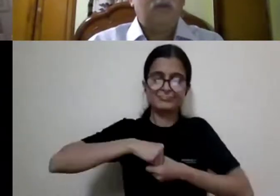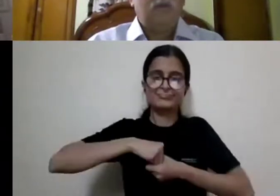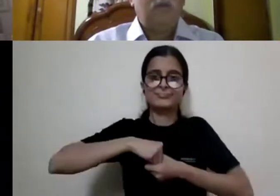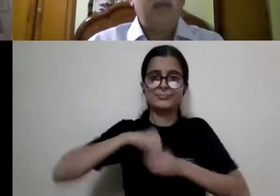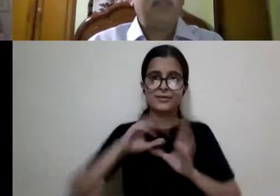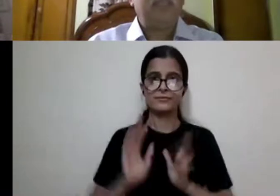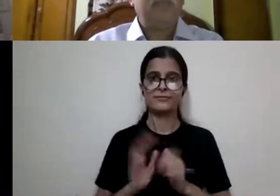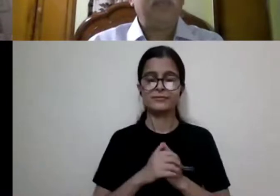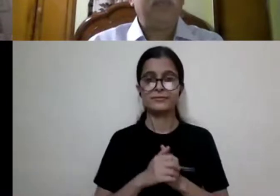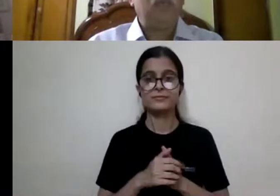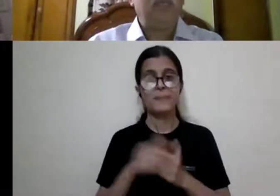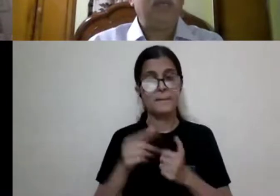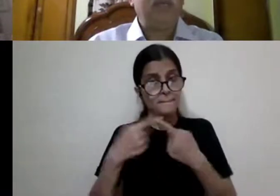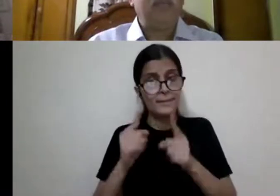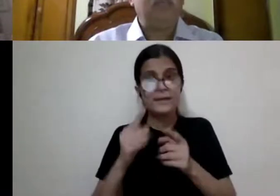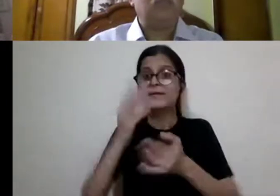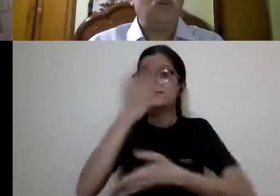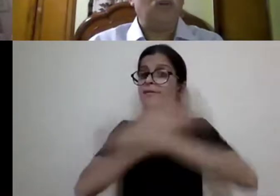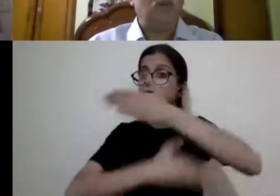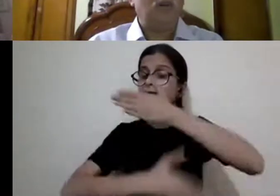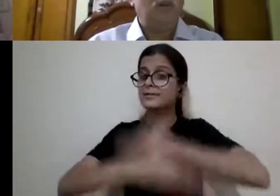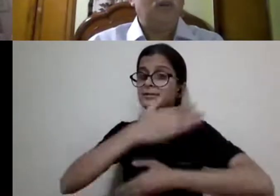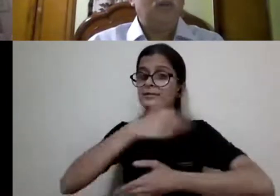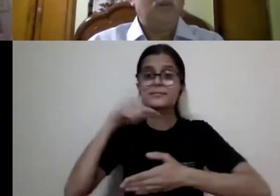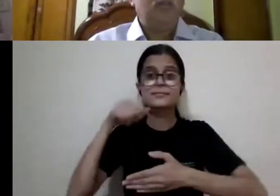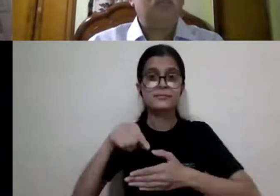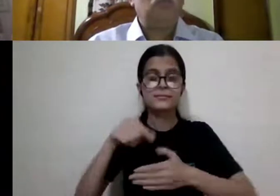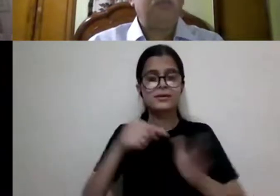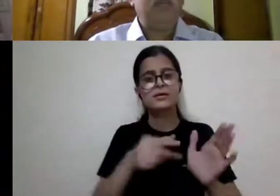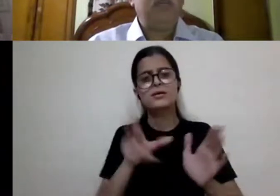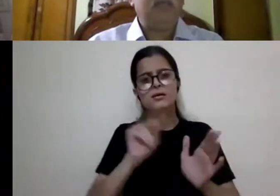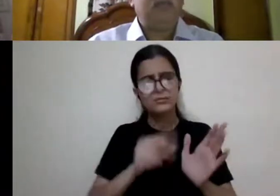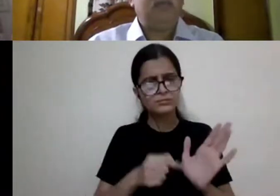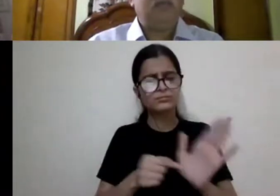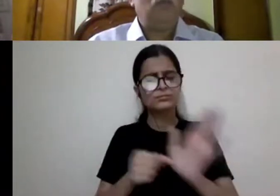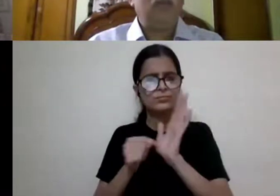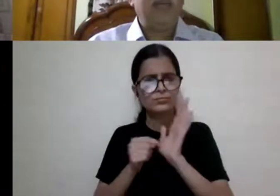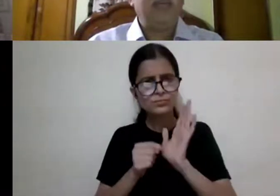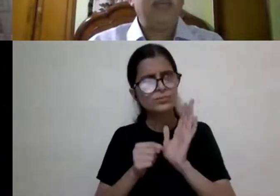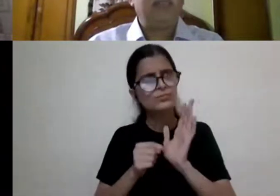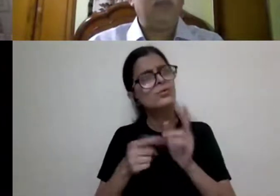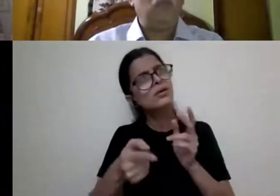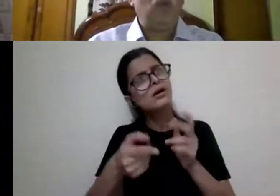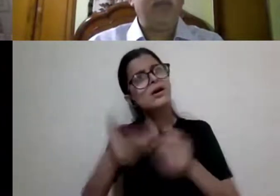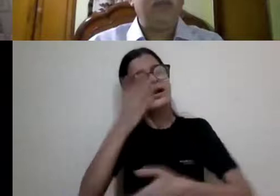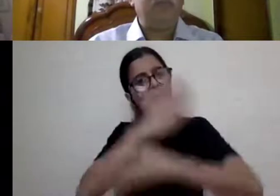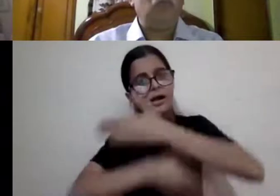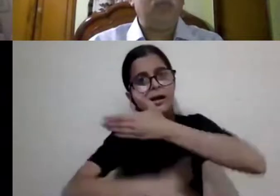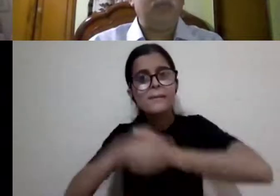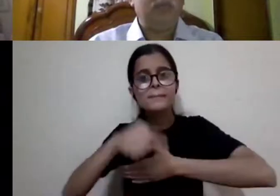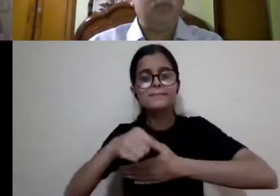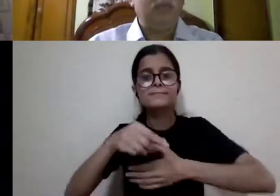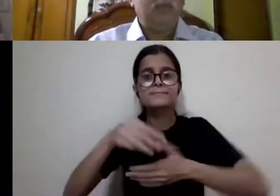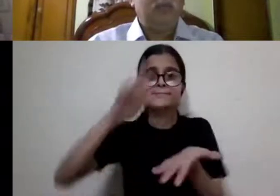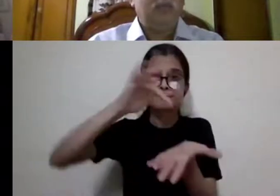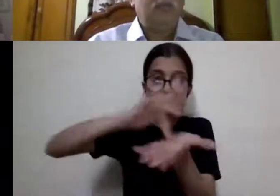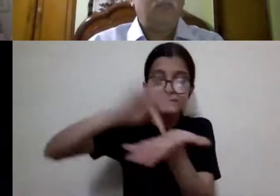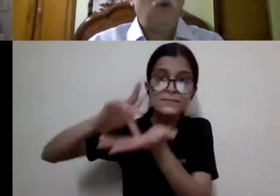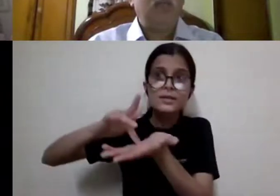But disability, we again saw, needs to be located somewhere in between